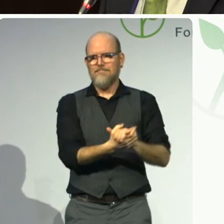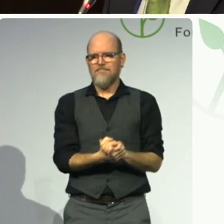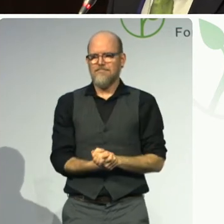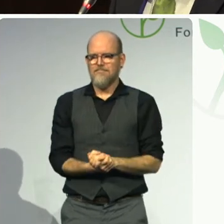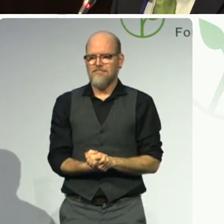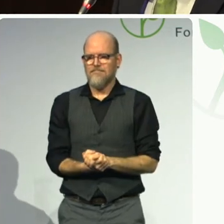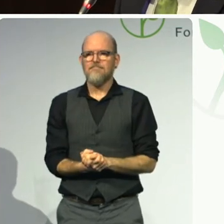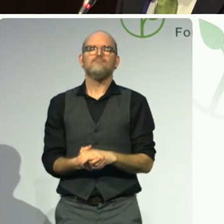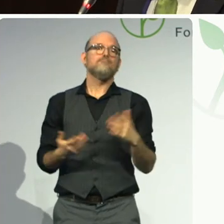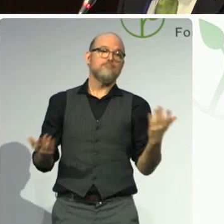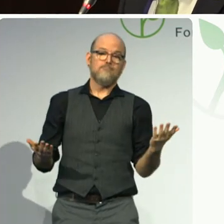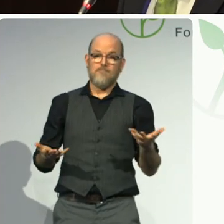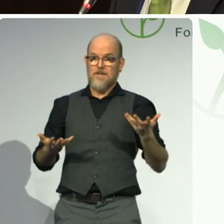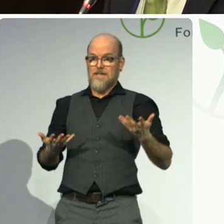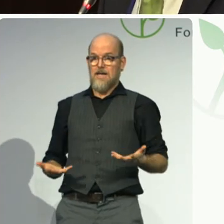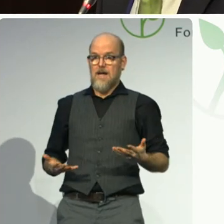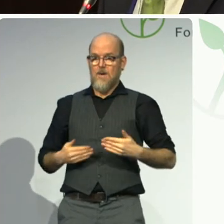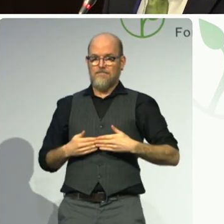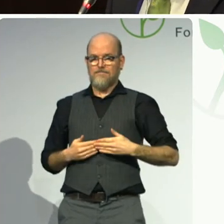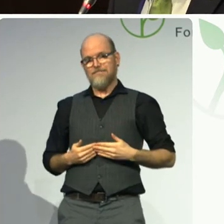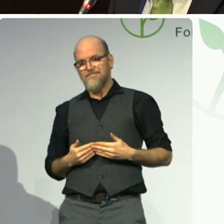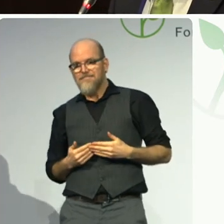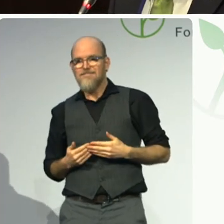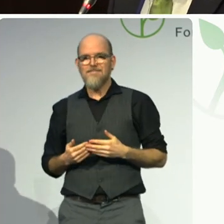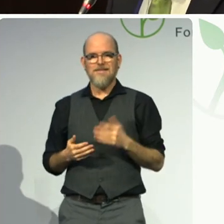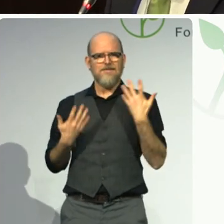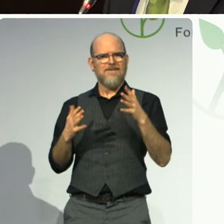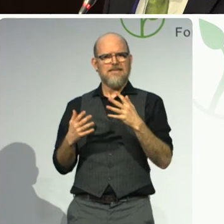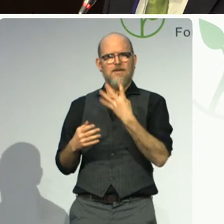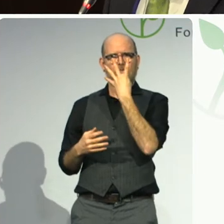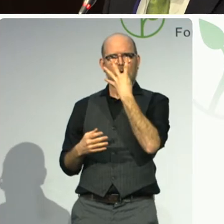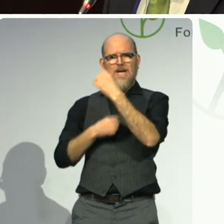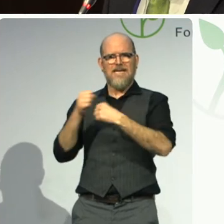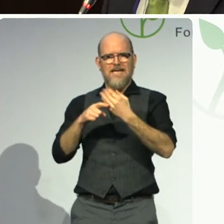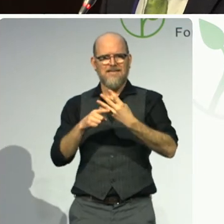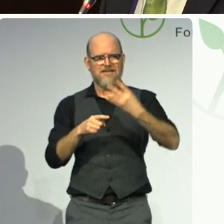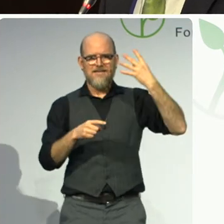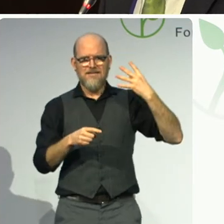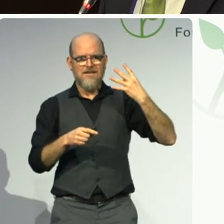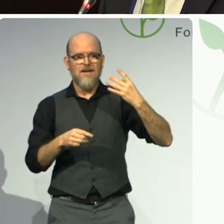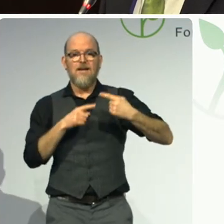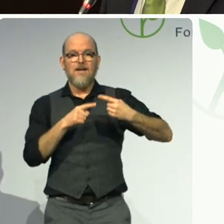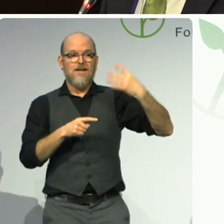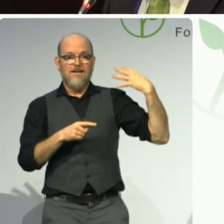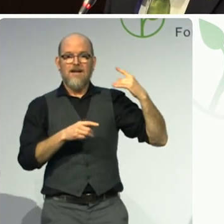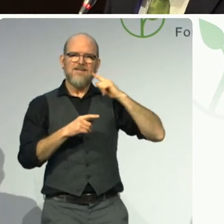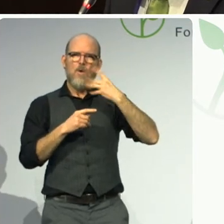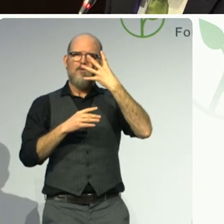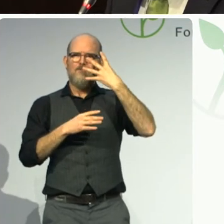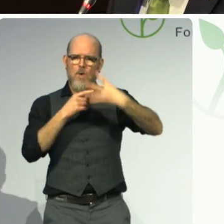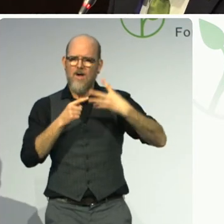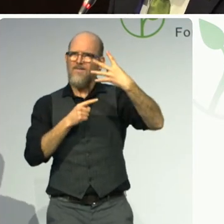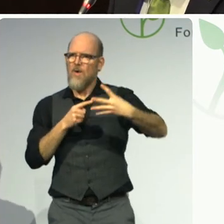second four years research circle. We revisited inclusive